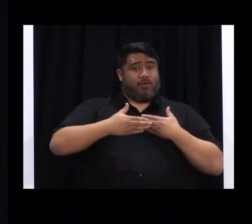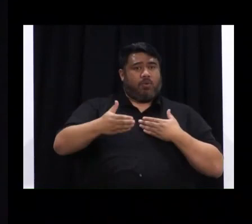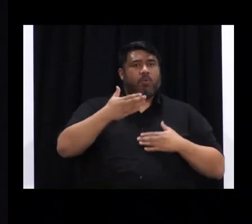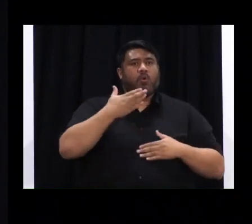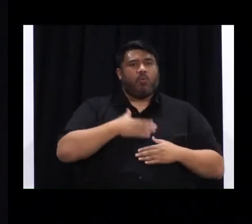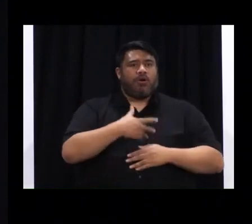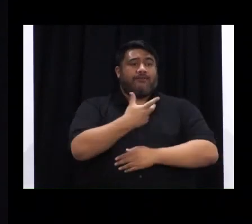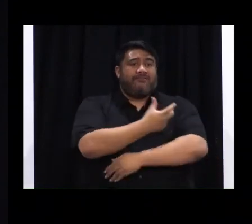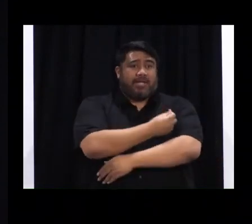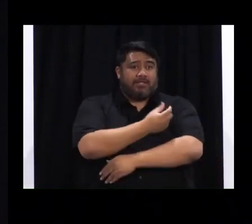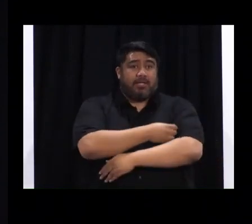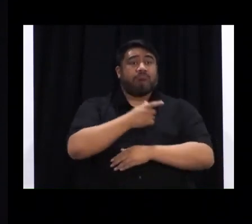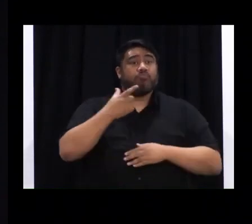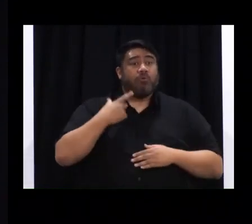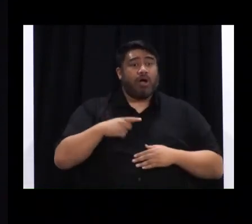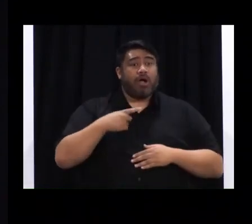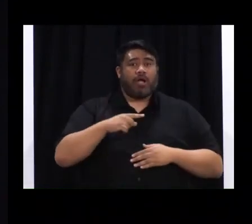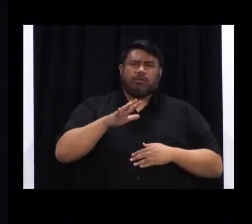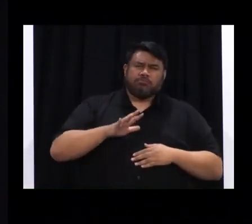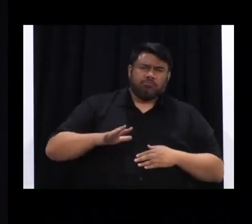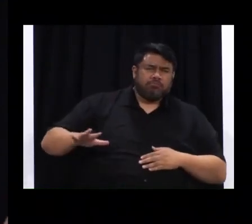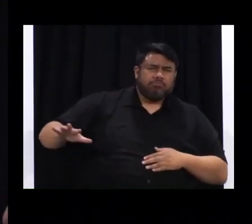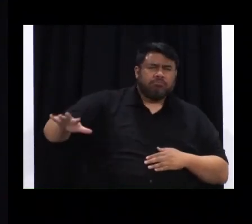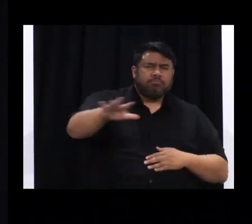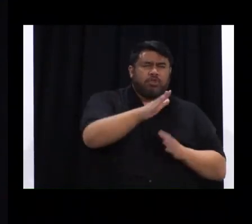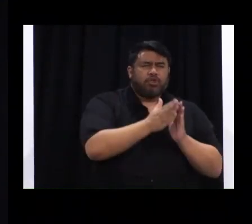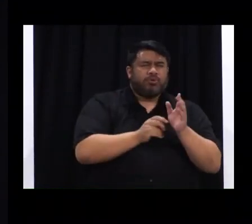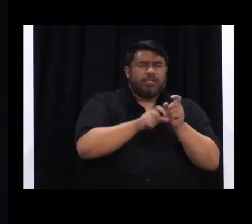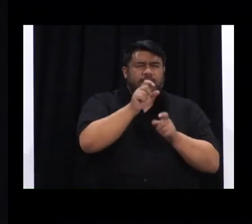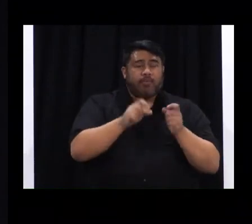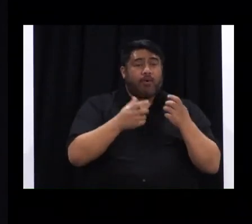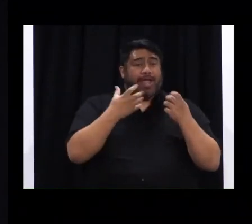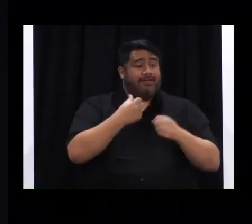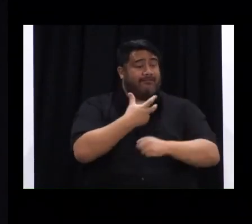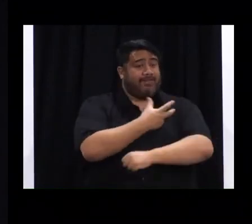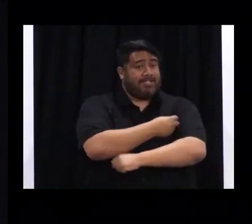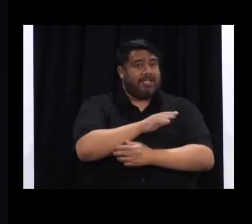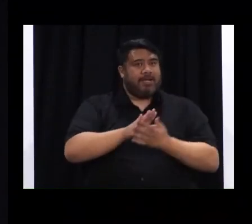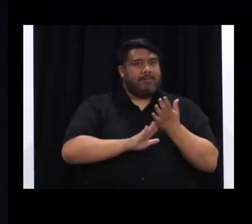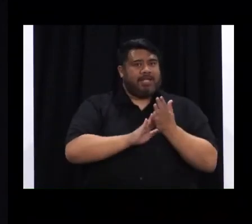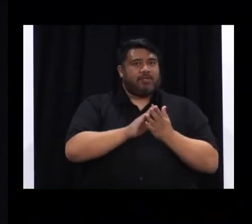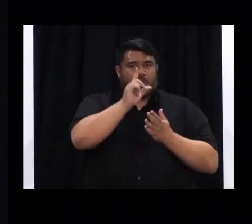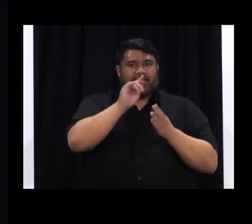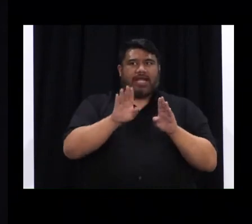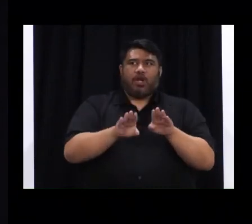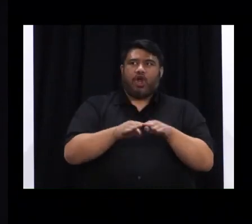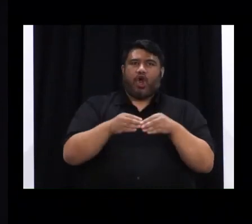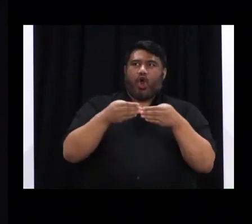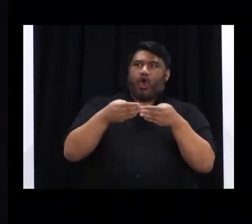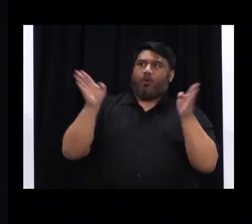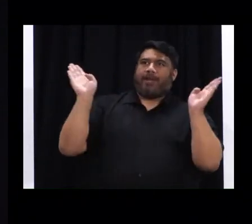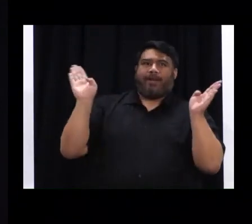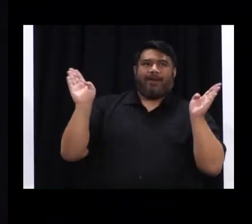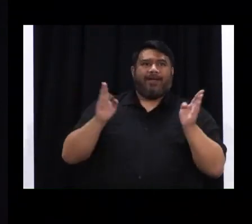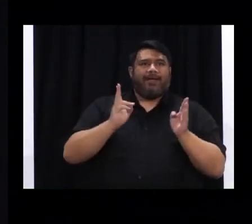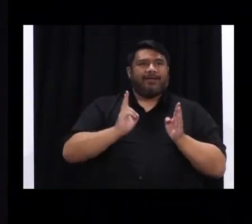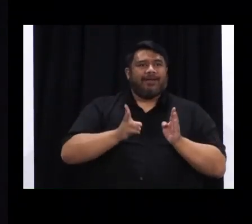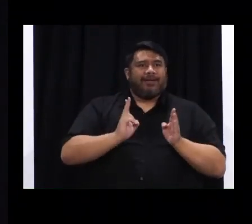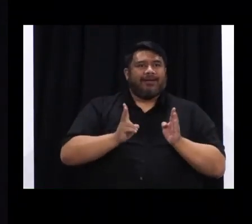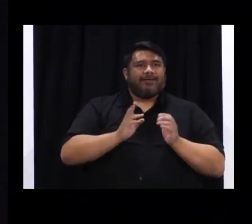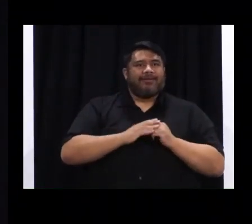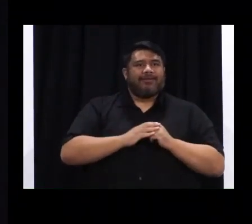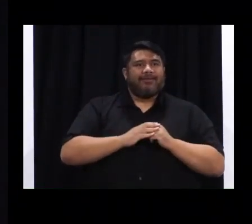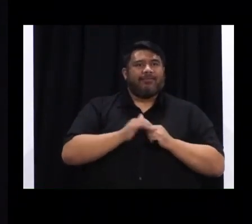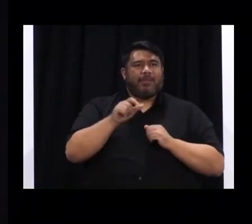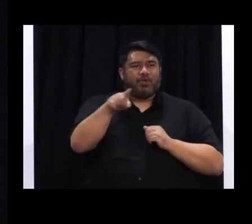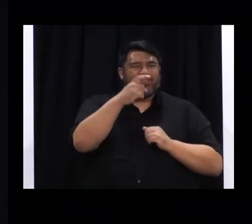High vaccine uptake is part of our path to opening back up confidently. I've been asked often, what is the magic number? How